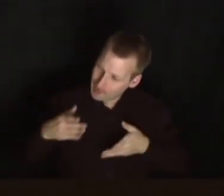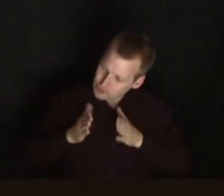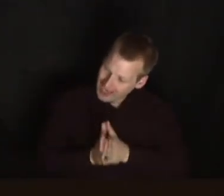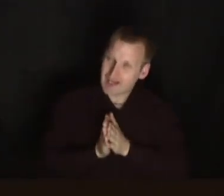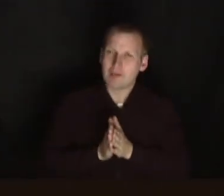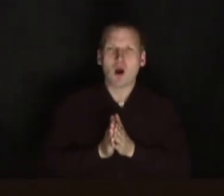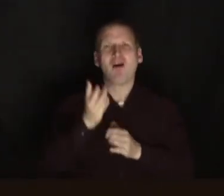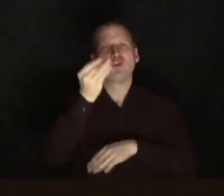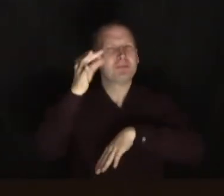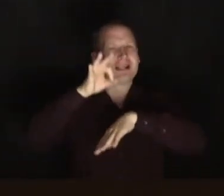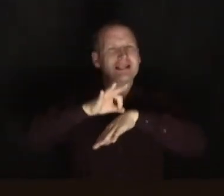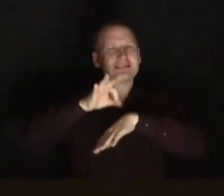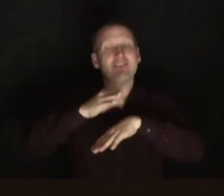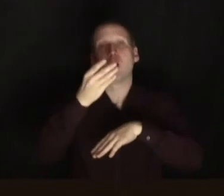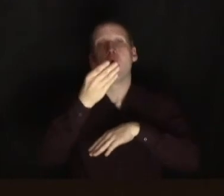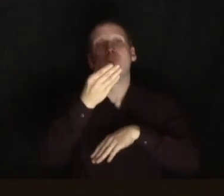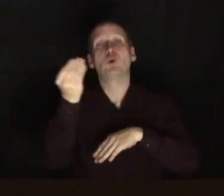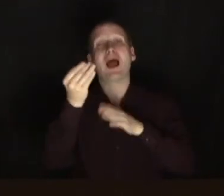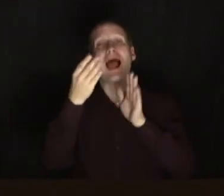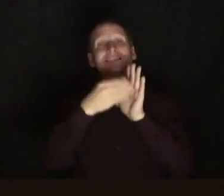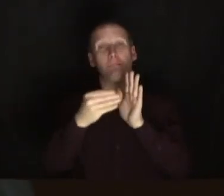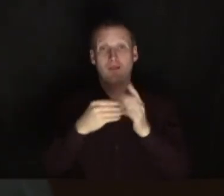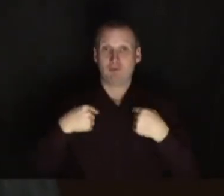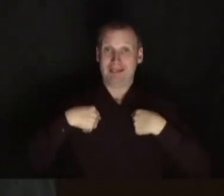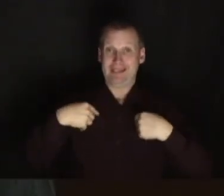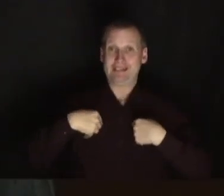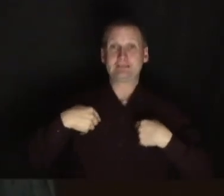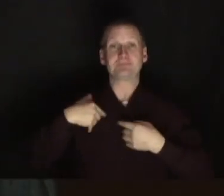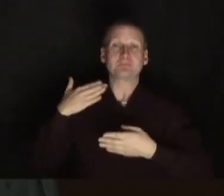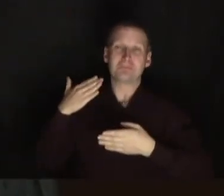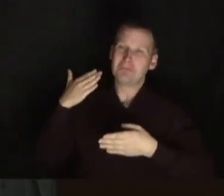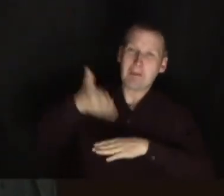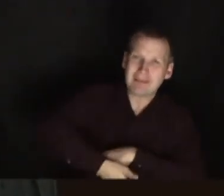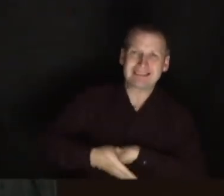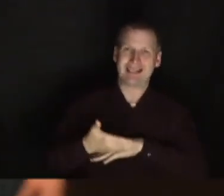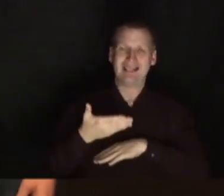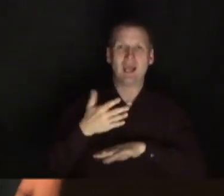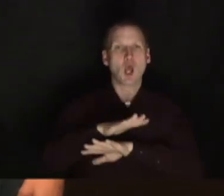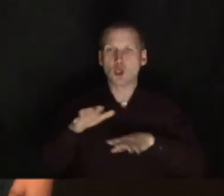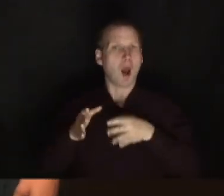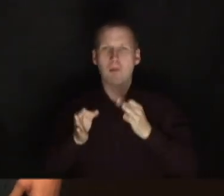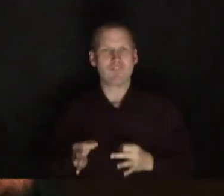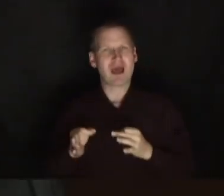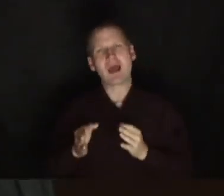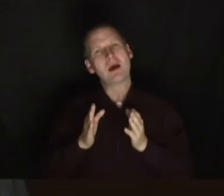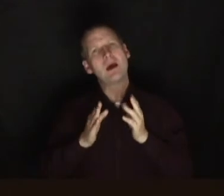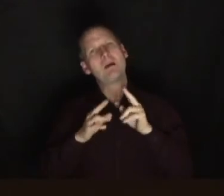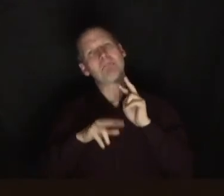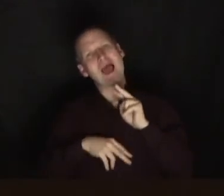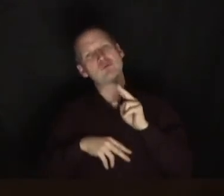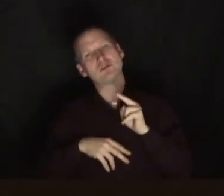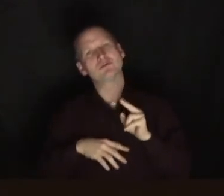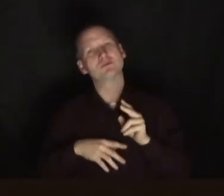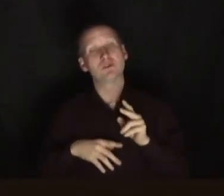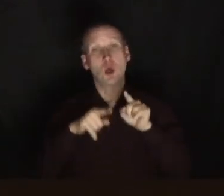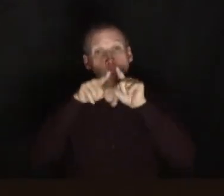explain a few examples of what this has looked like for me as a busy and an imperfect parent. Your version will